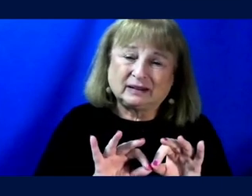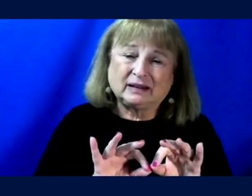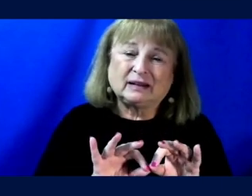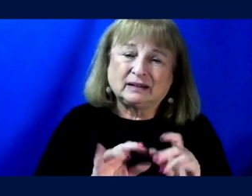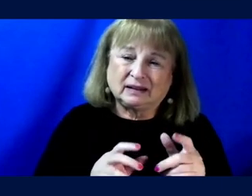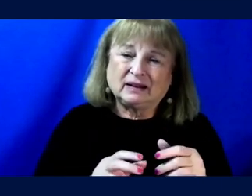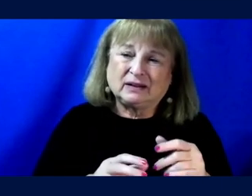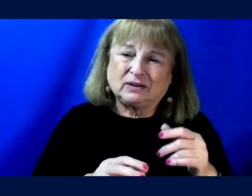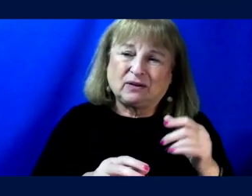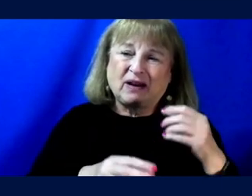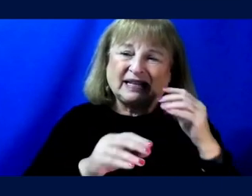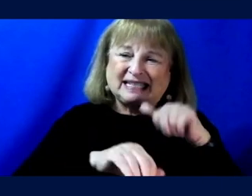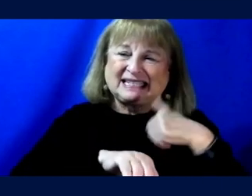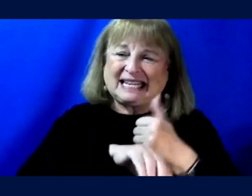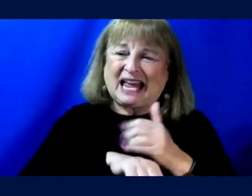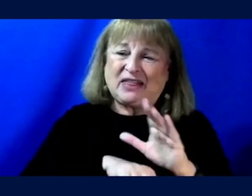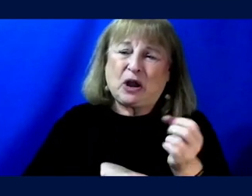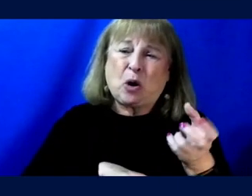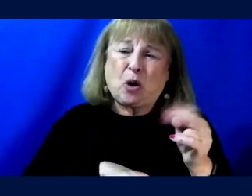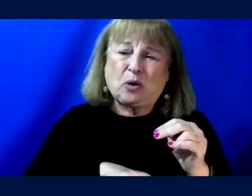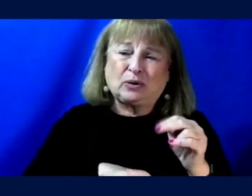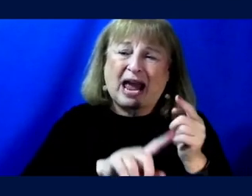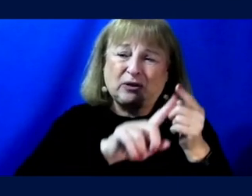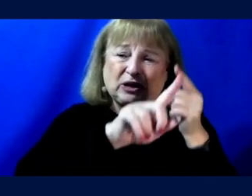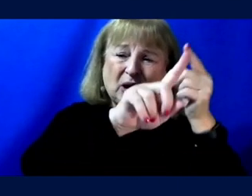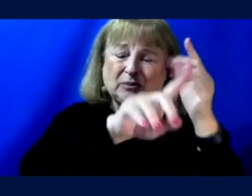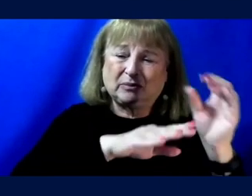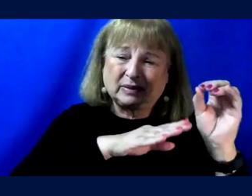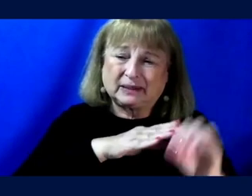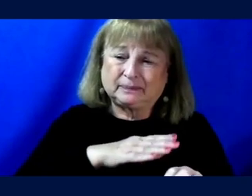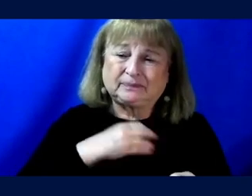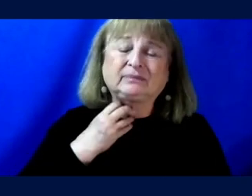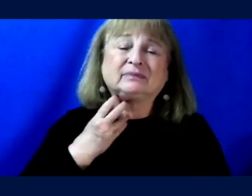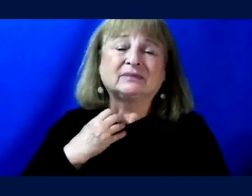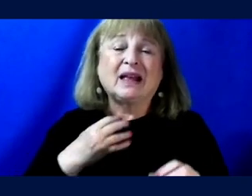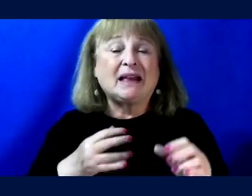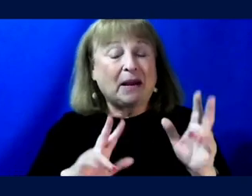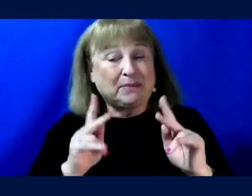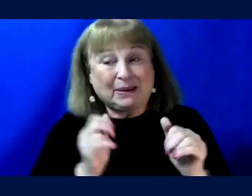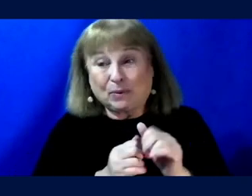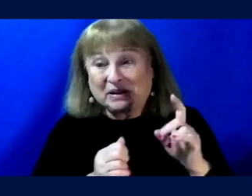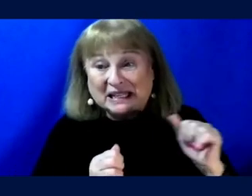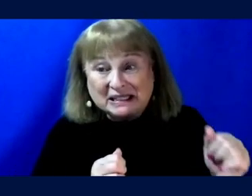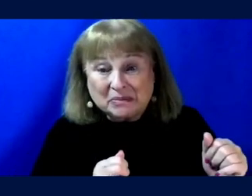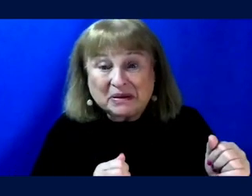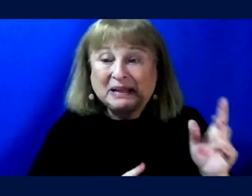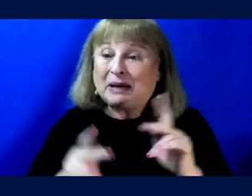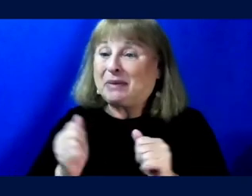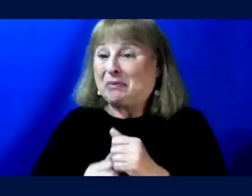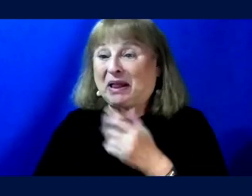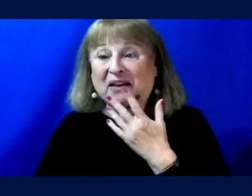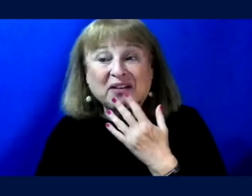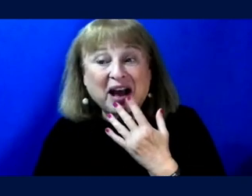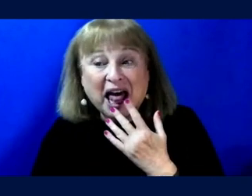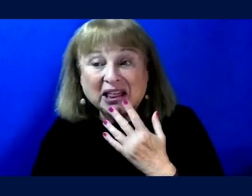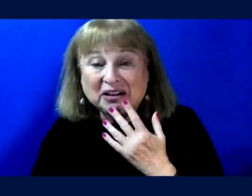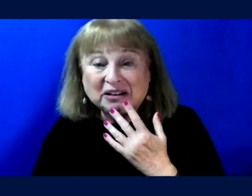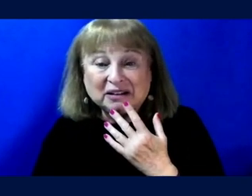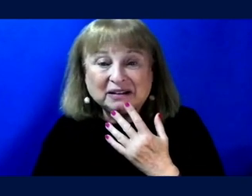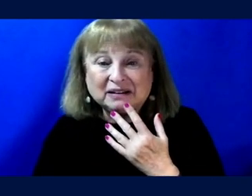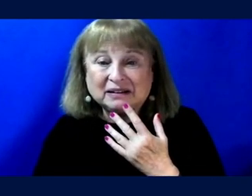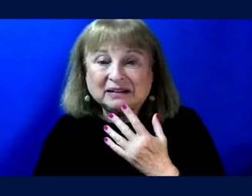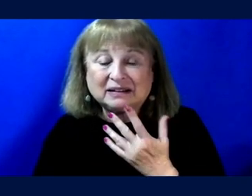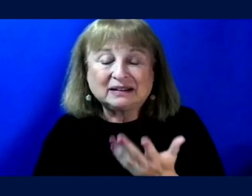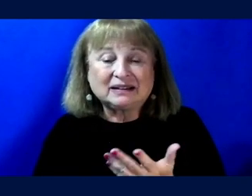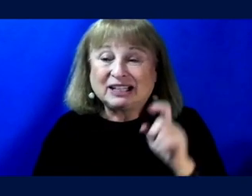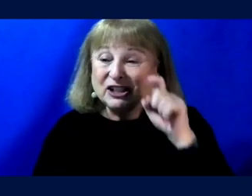outcomes. So that's certainly true for community of people with disabilities, but also people of color, um, people with